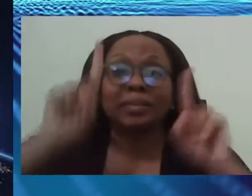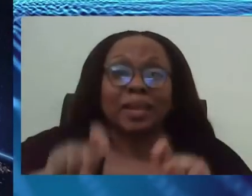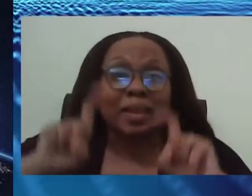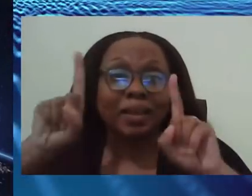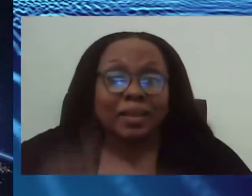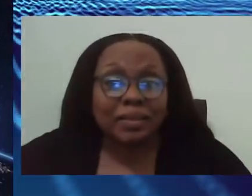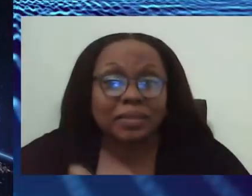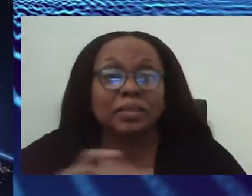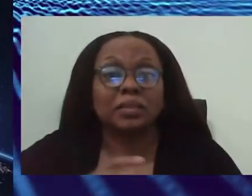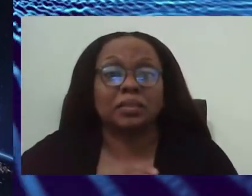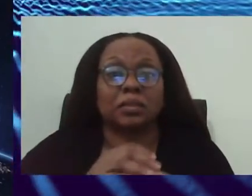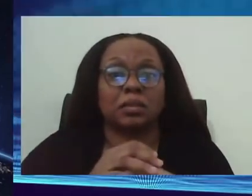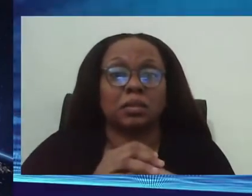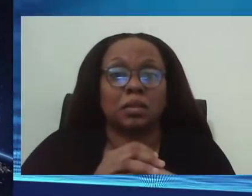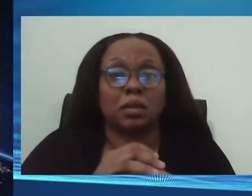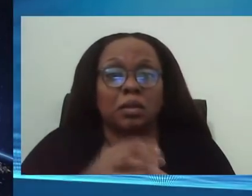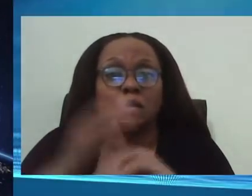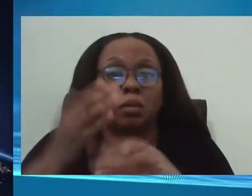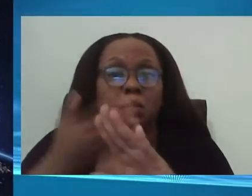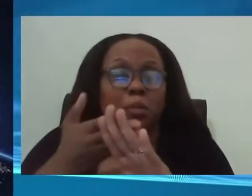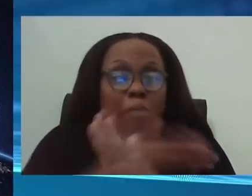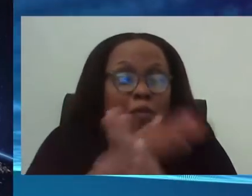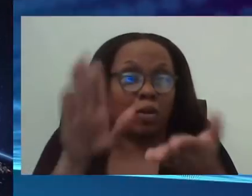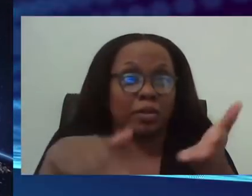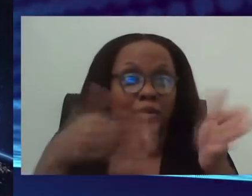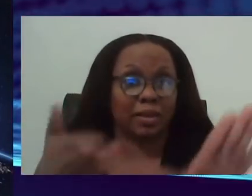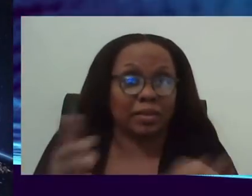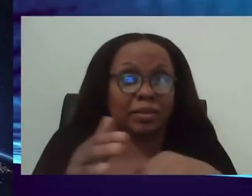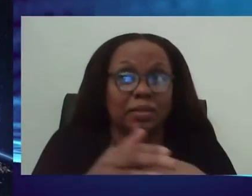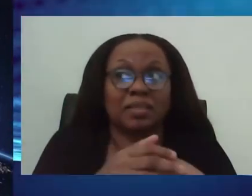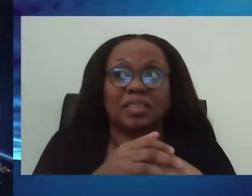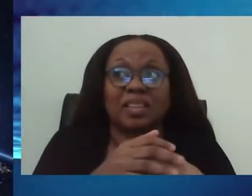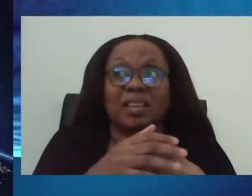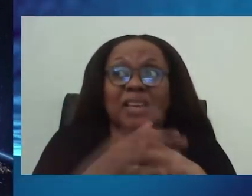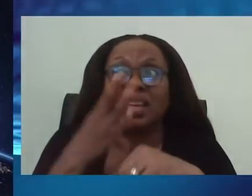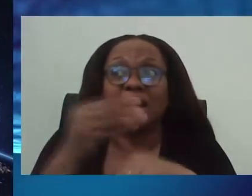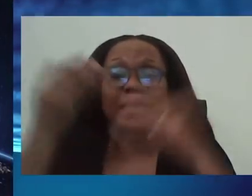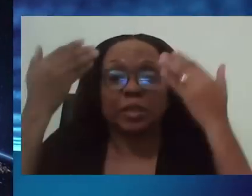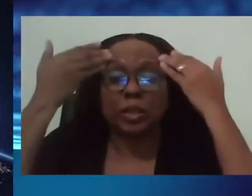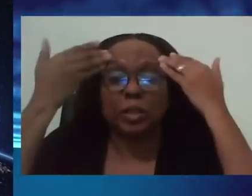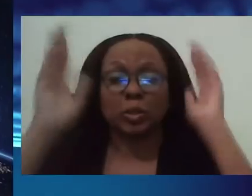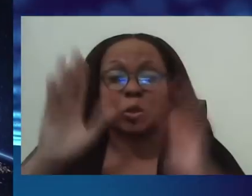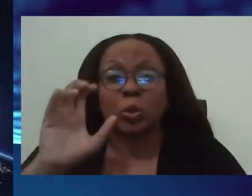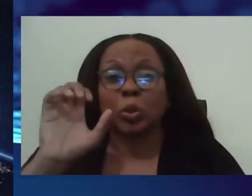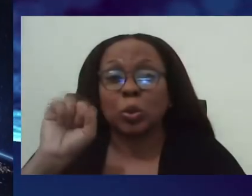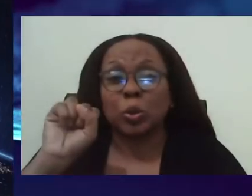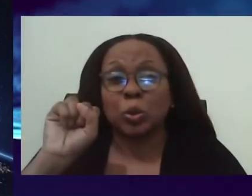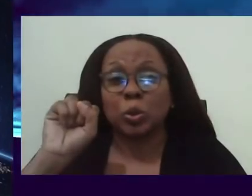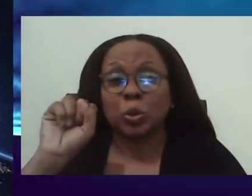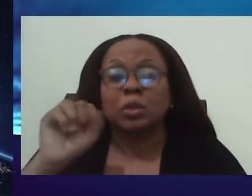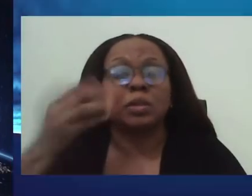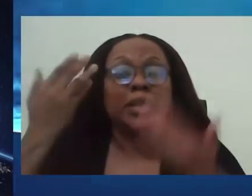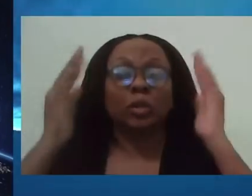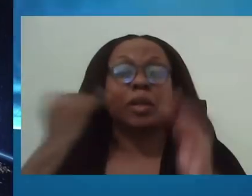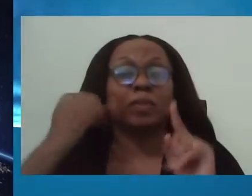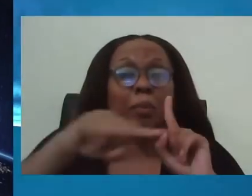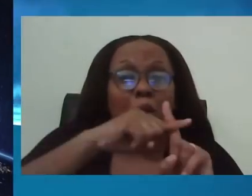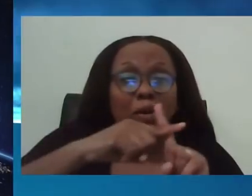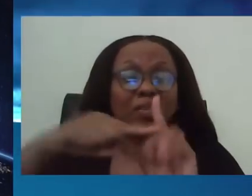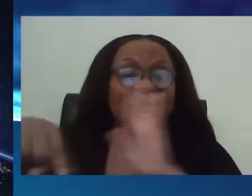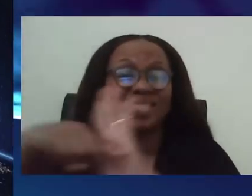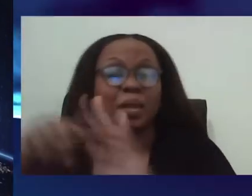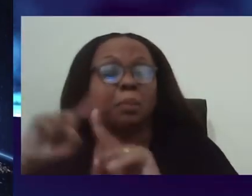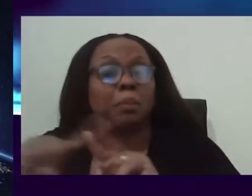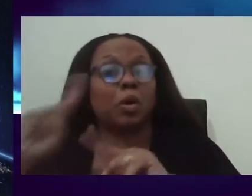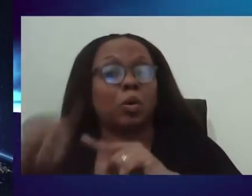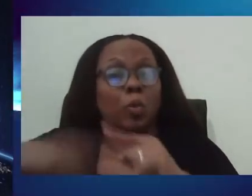anti-mortem phase or prior to death, and they did not know their status. And upon death, they were tested and were known to be positive.